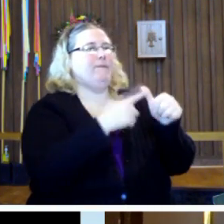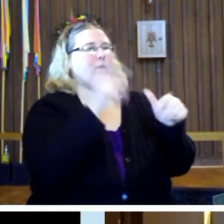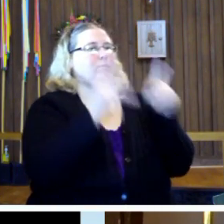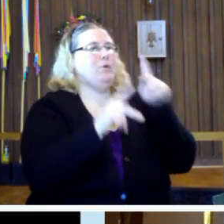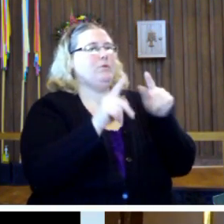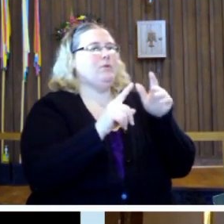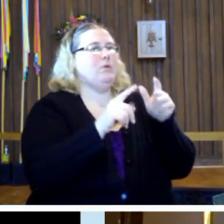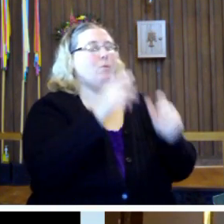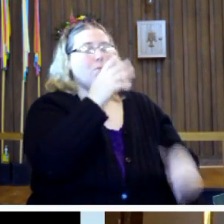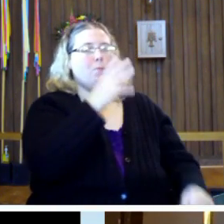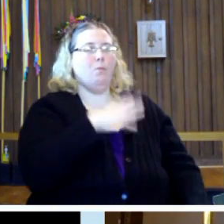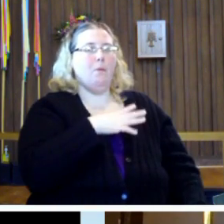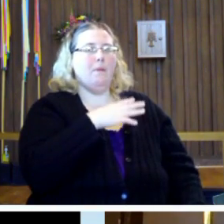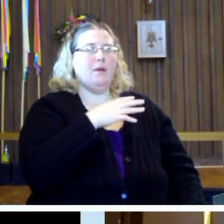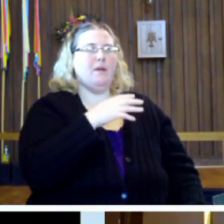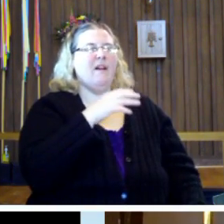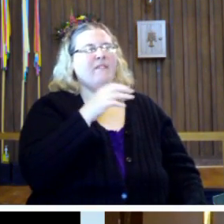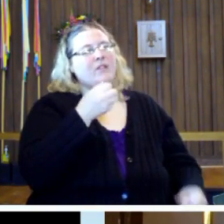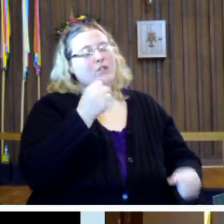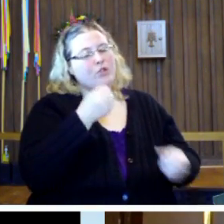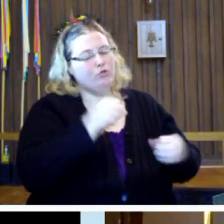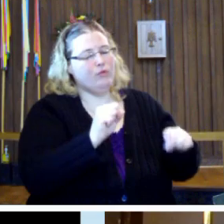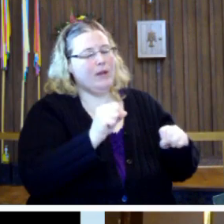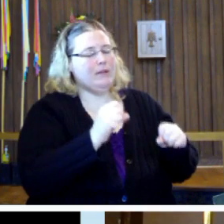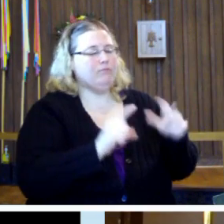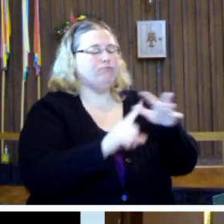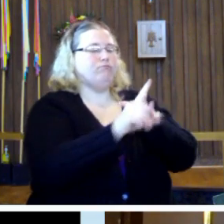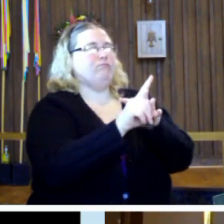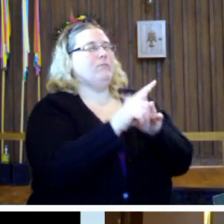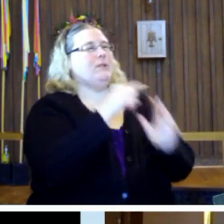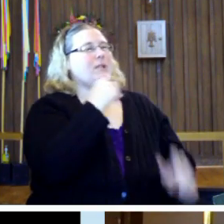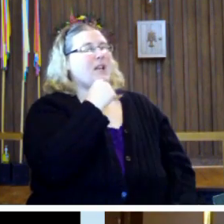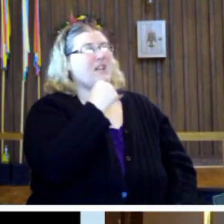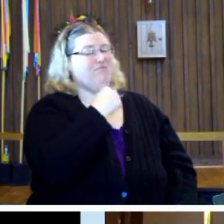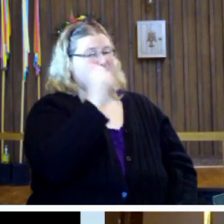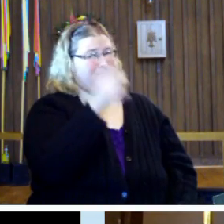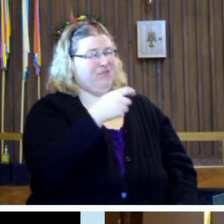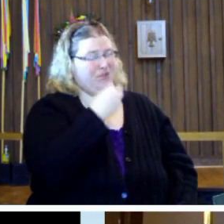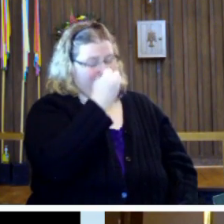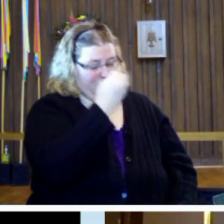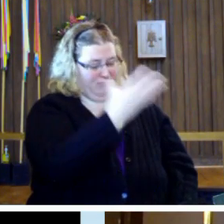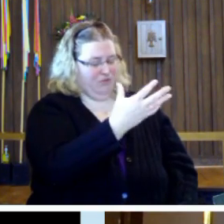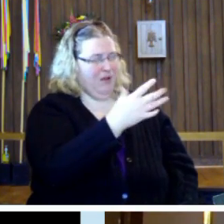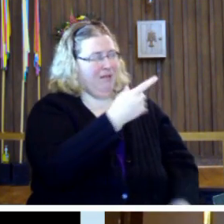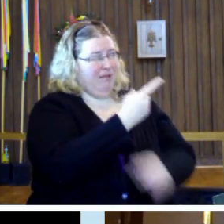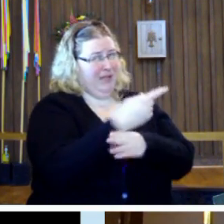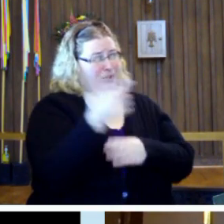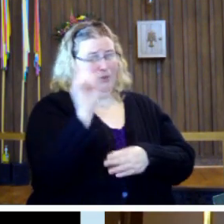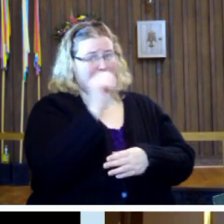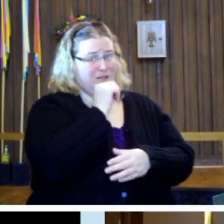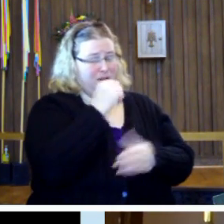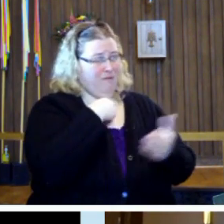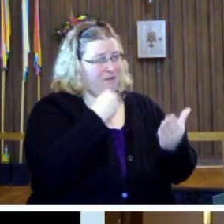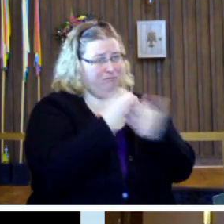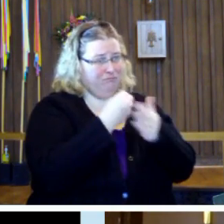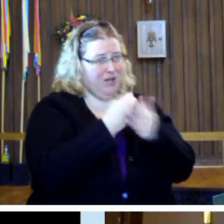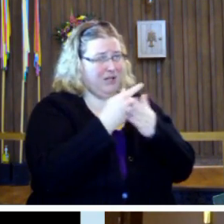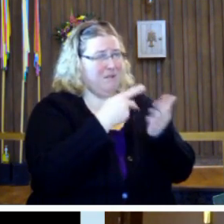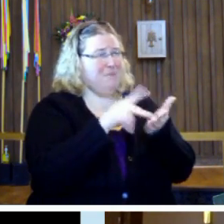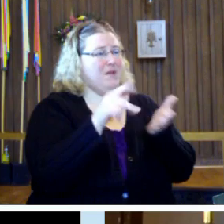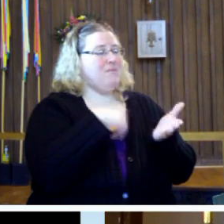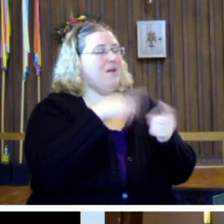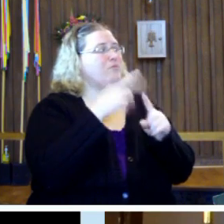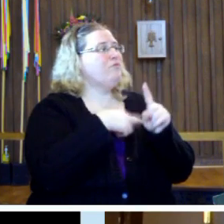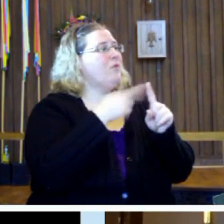obviously kind of a woman of the streets. And she gets up and she says, I got to tell you, last week, I didn't have enough money to pay my